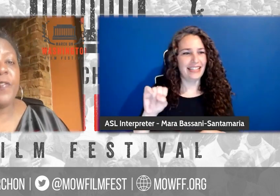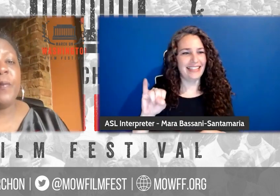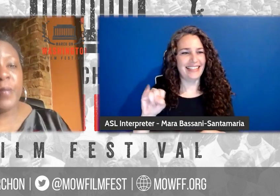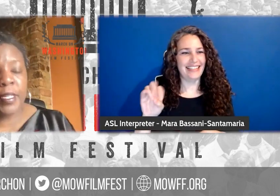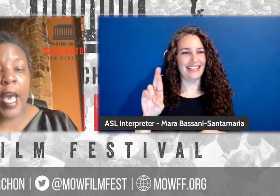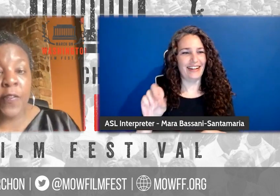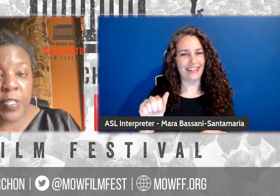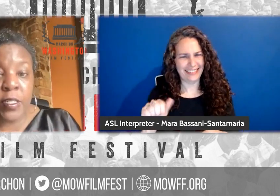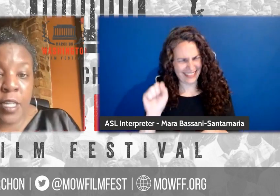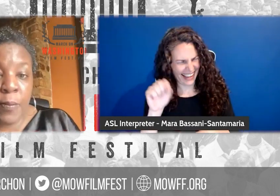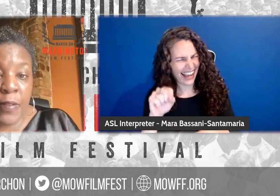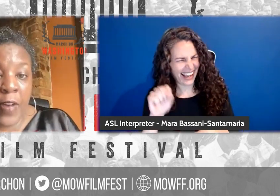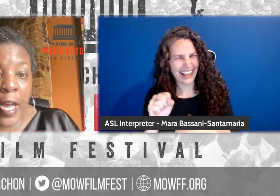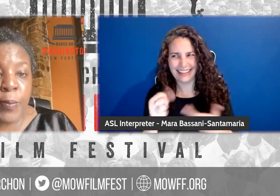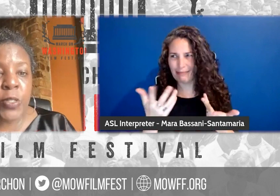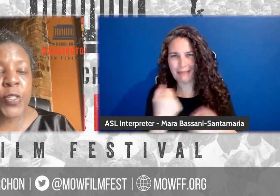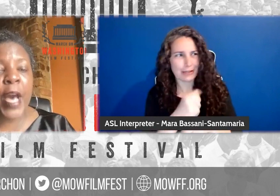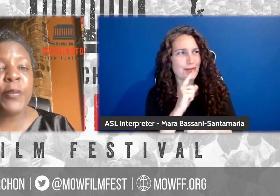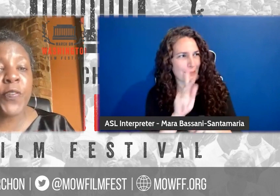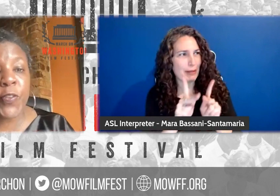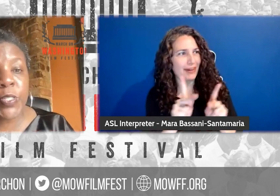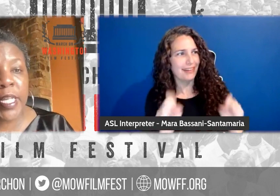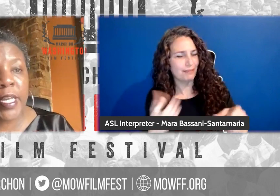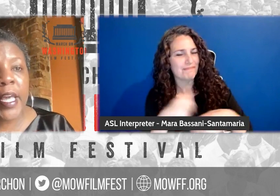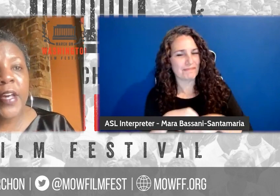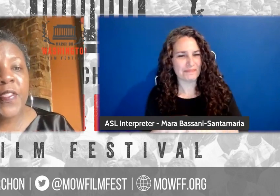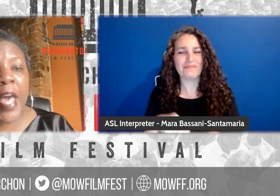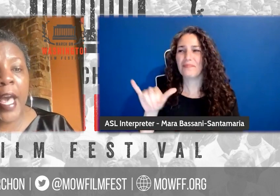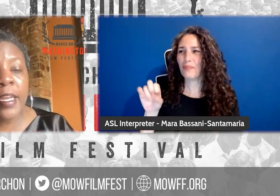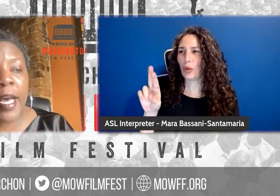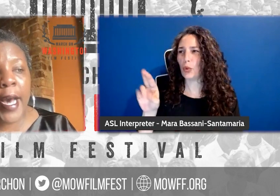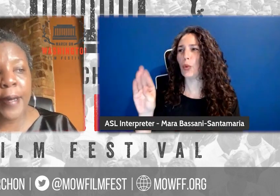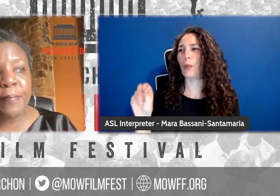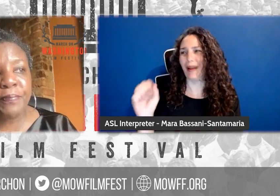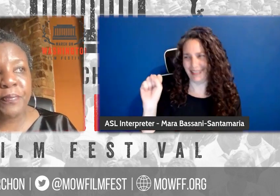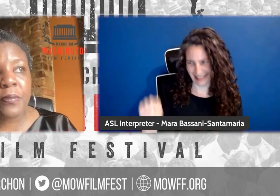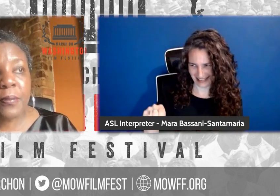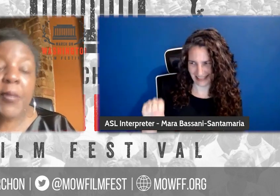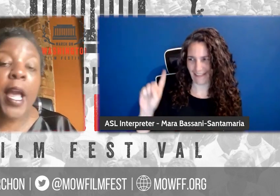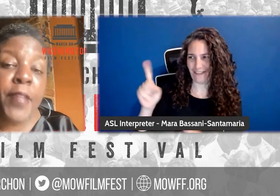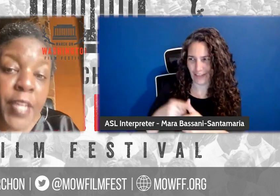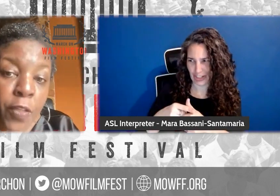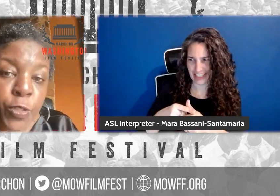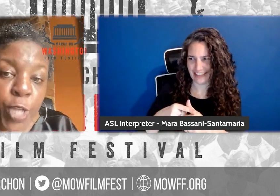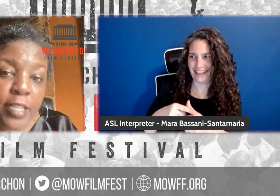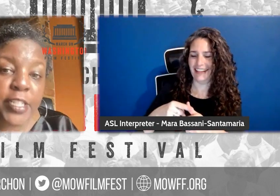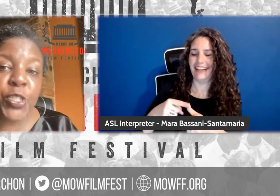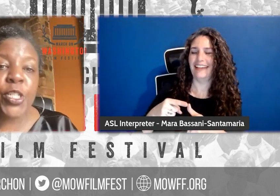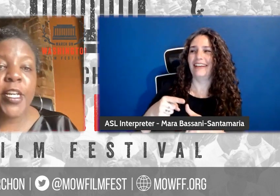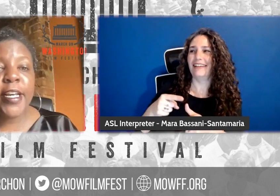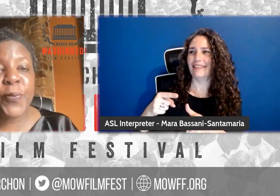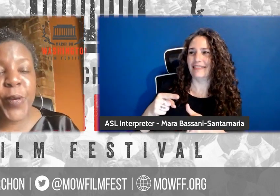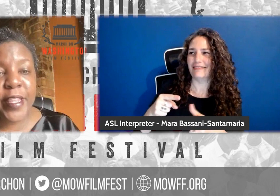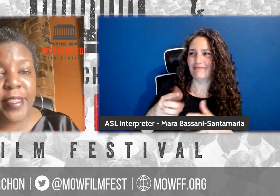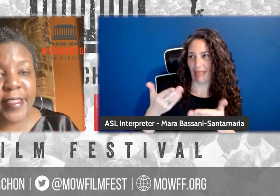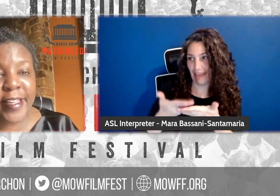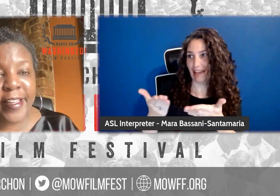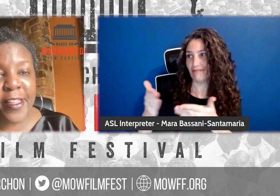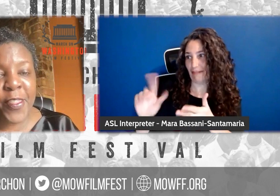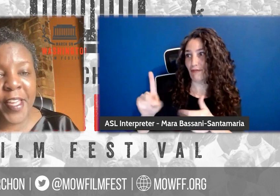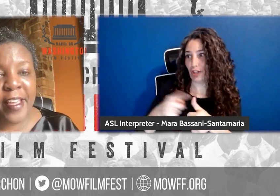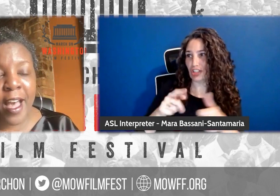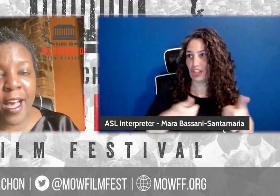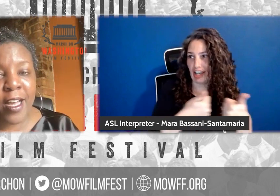that have to be part of it. this is going to be viable. So that was the first thing. Then, and then the other challenge with